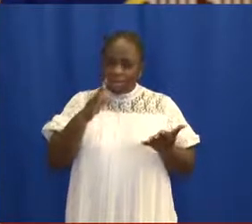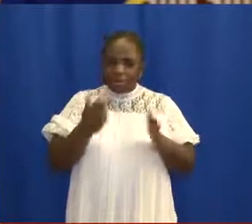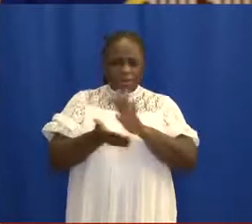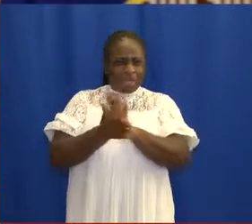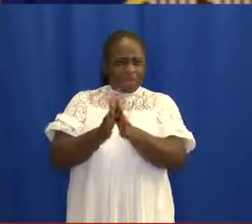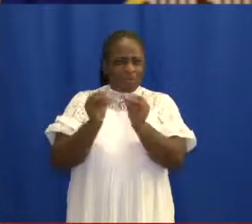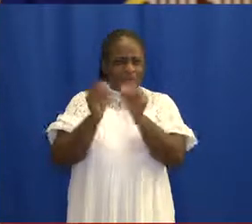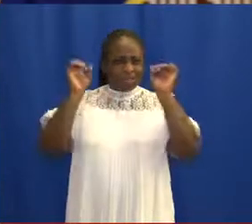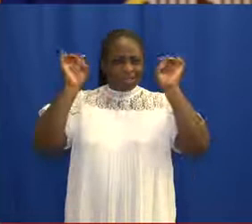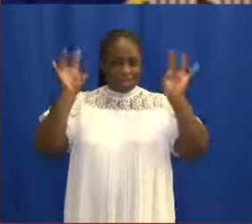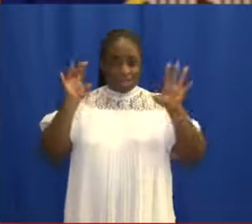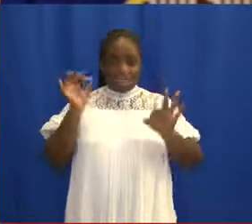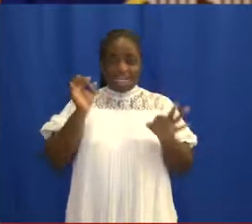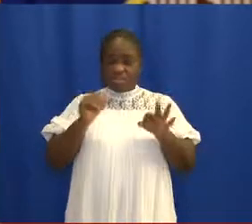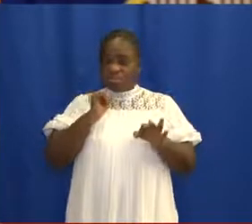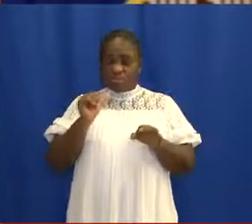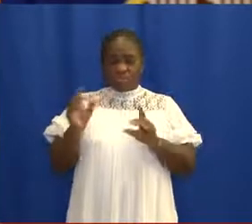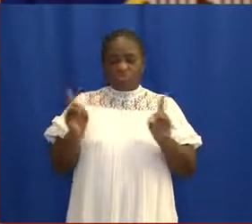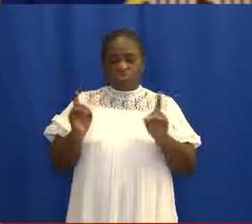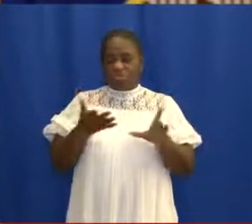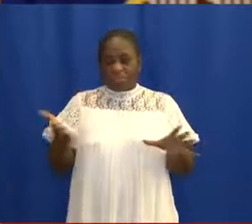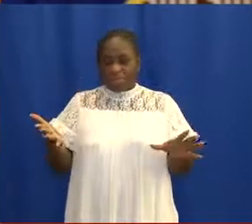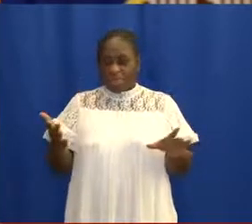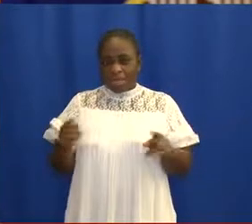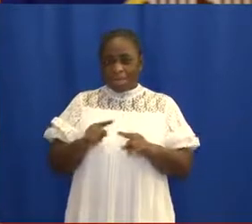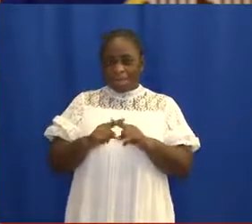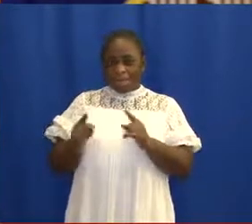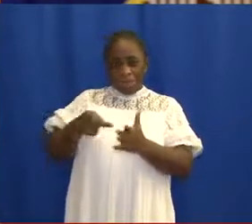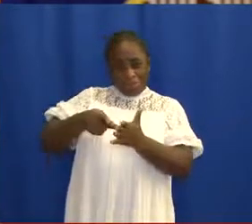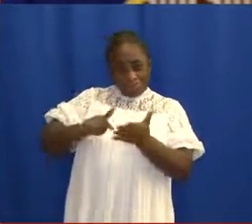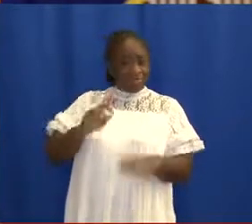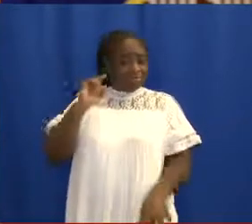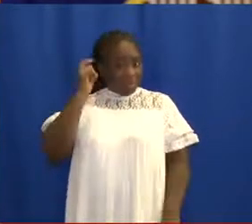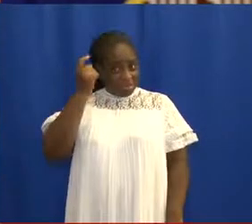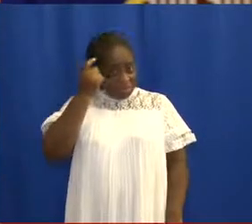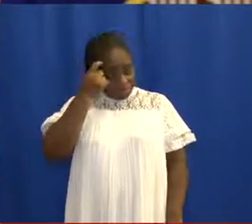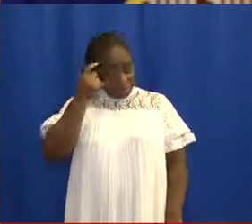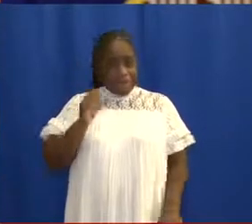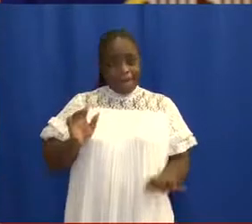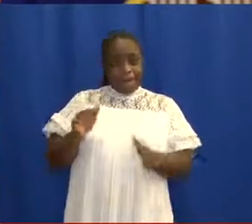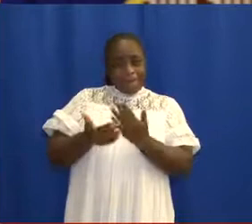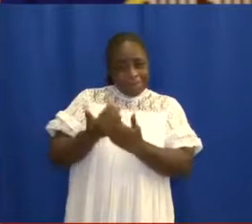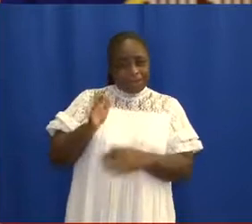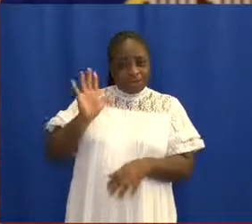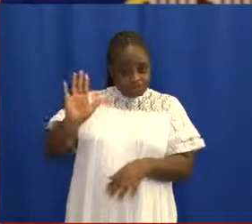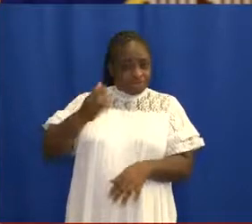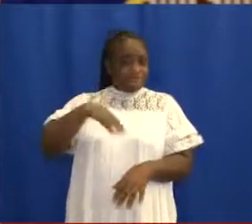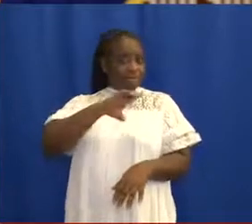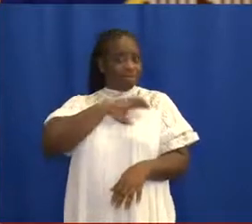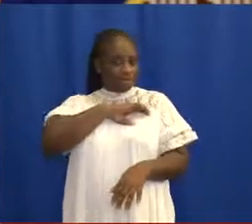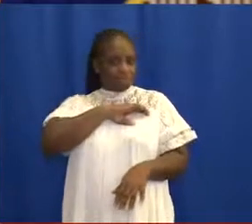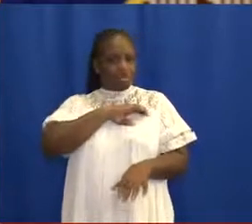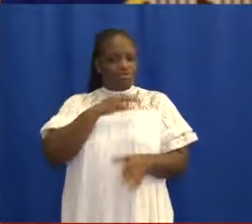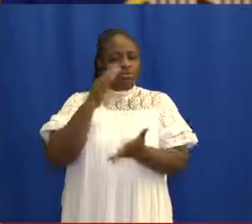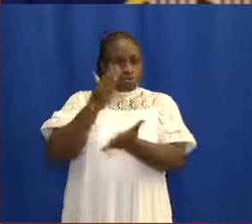if efforts are not made, both on the part of government and by you, the citizenry, to help